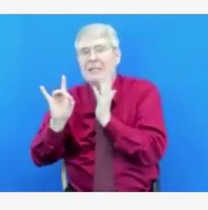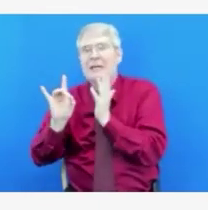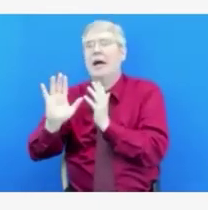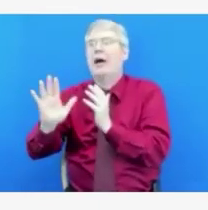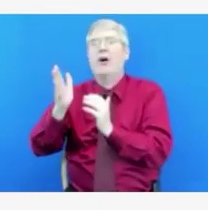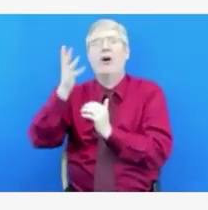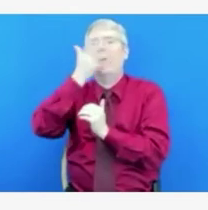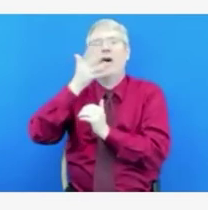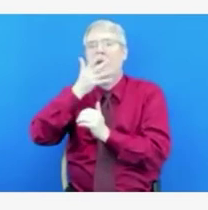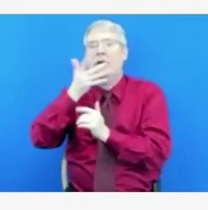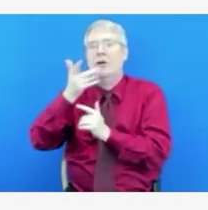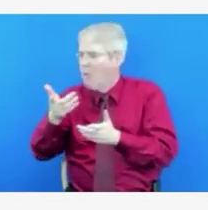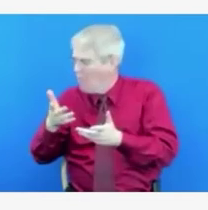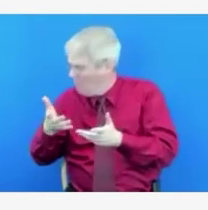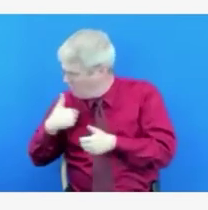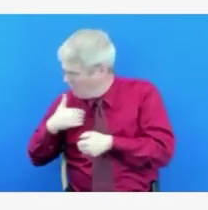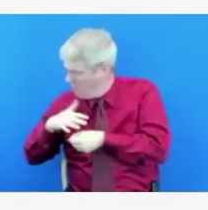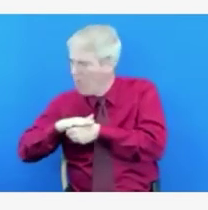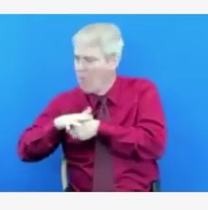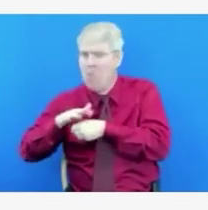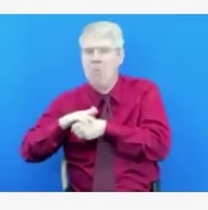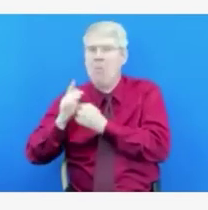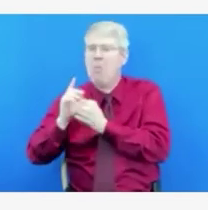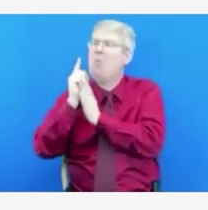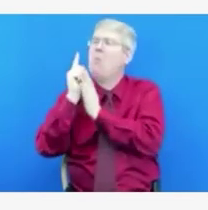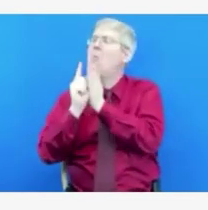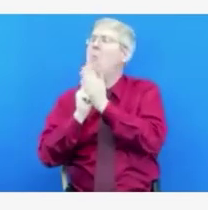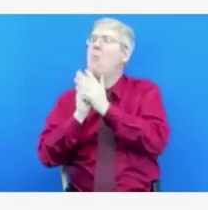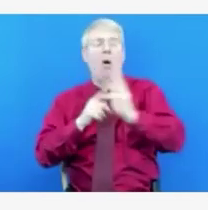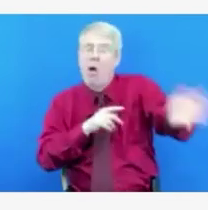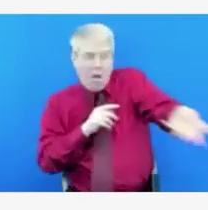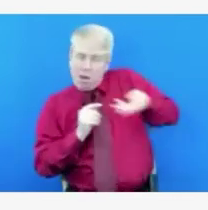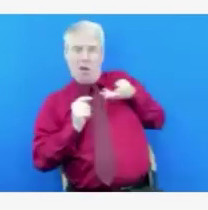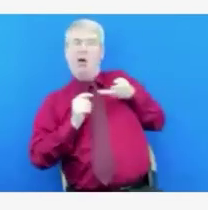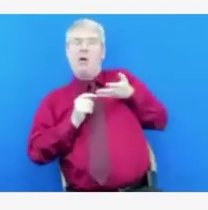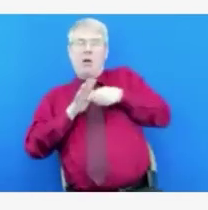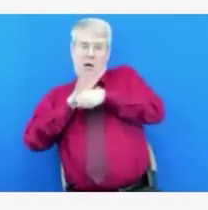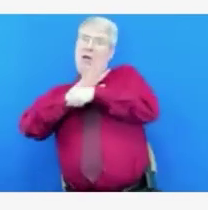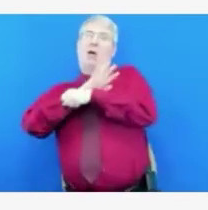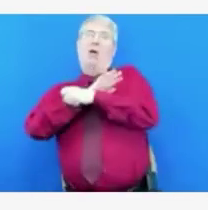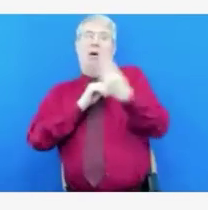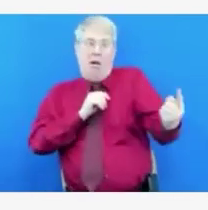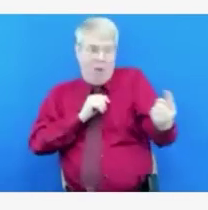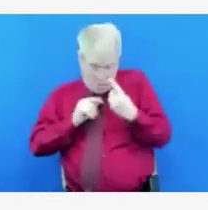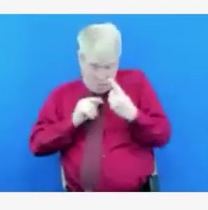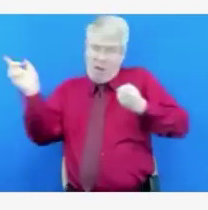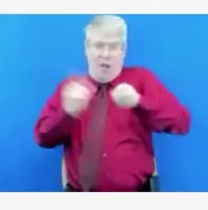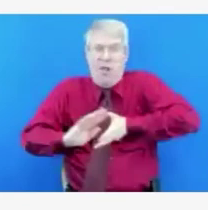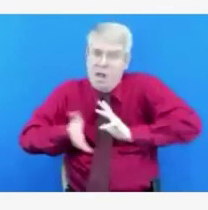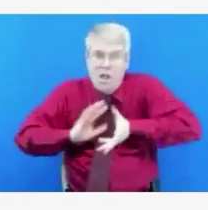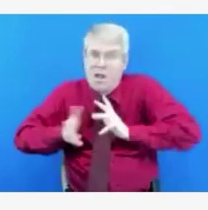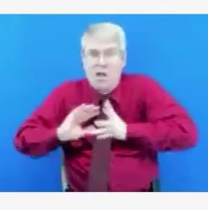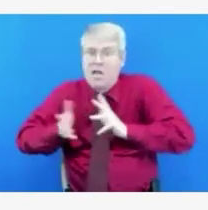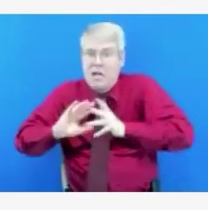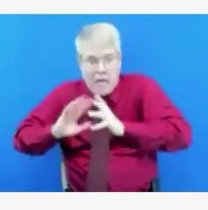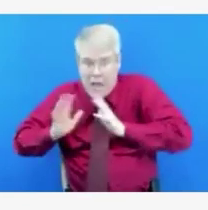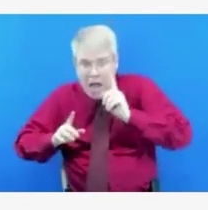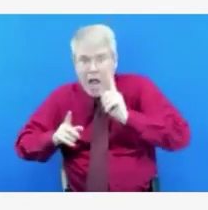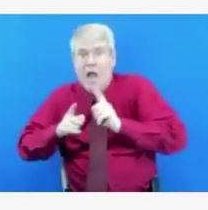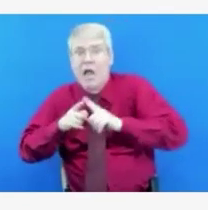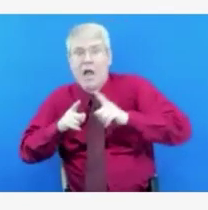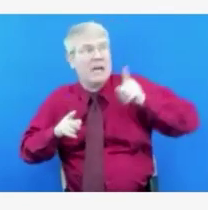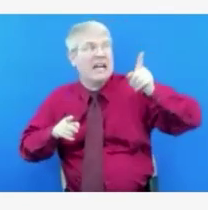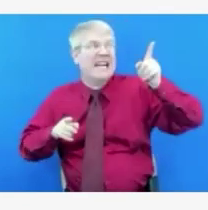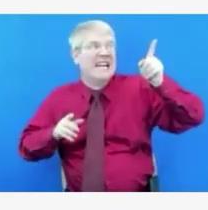And then you have that one critical patient that comes in that you are having trouble getting transferred to a tertiary care that's beyond the level